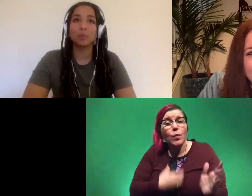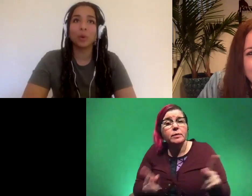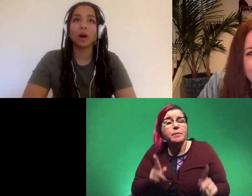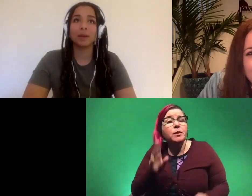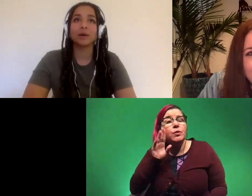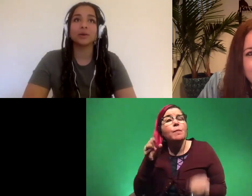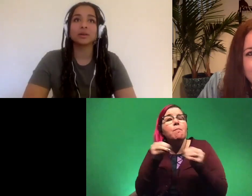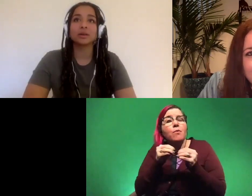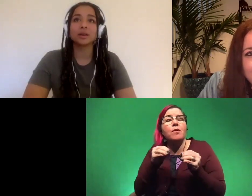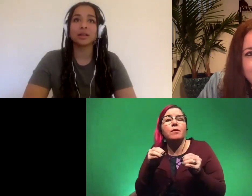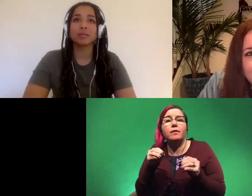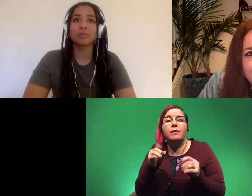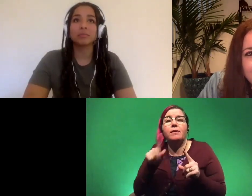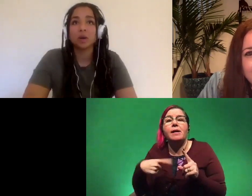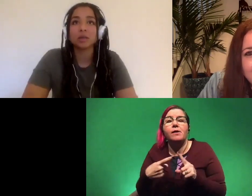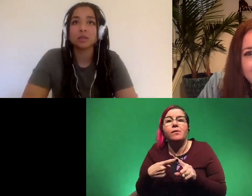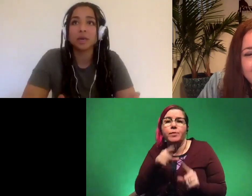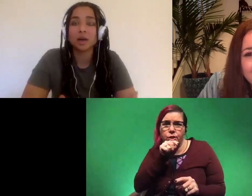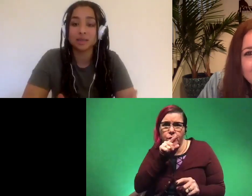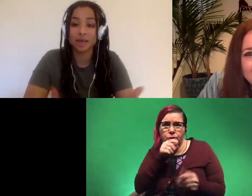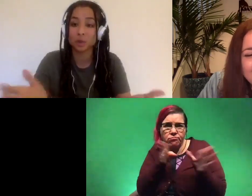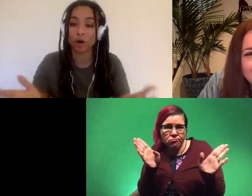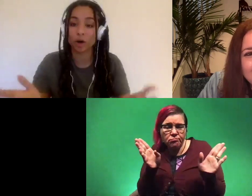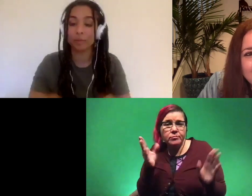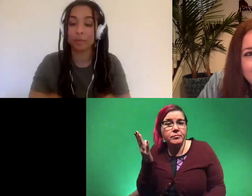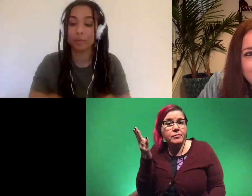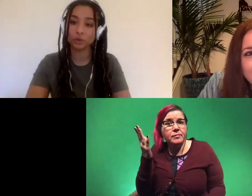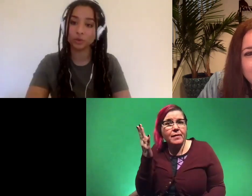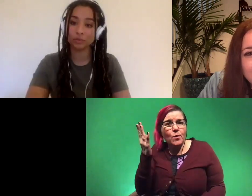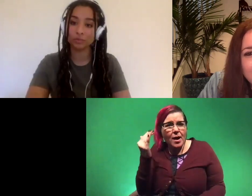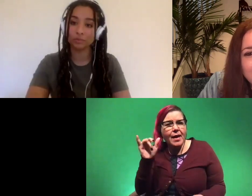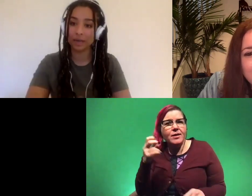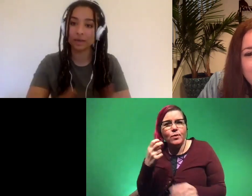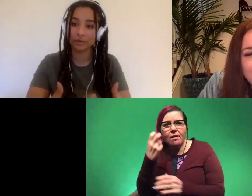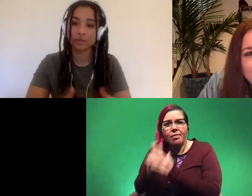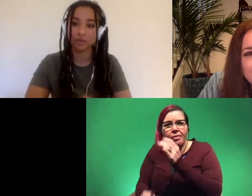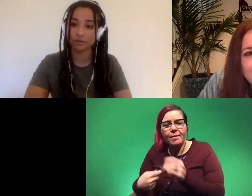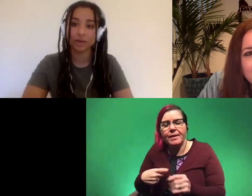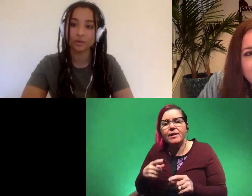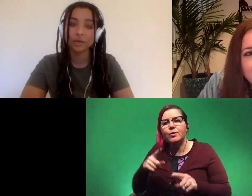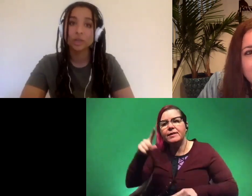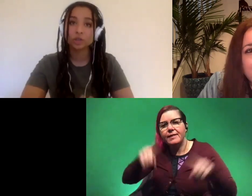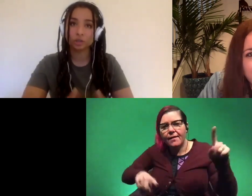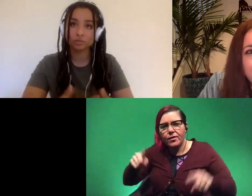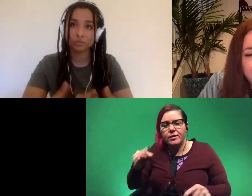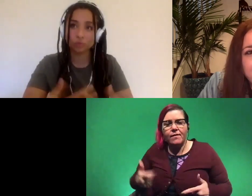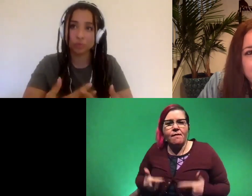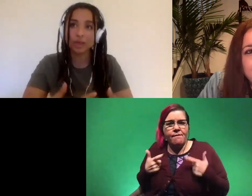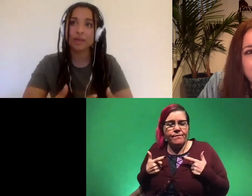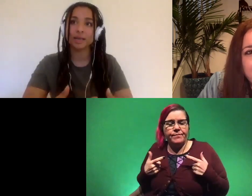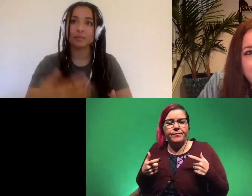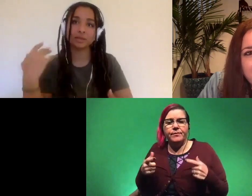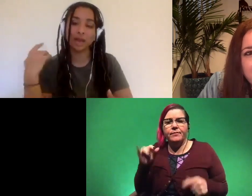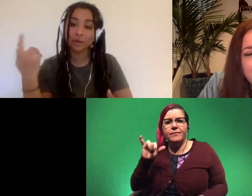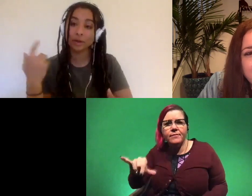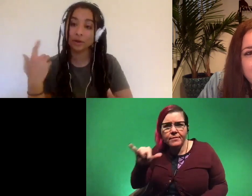more about birds because that's what got me into like diversity of life just realize